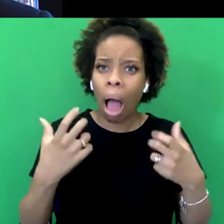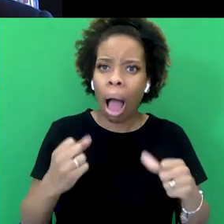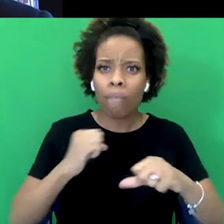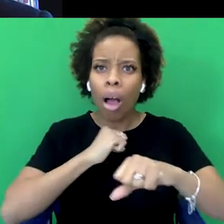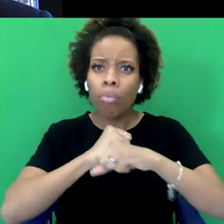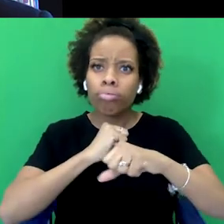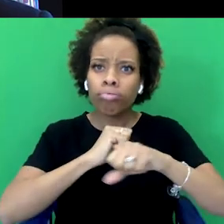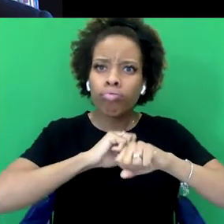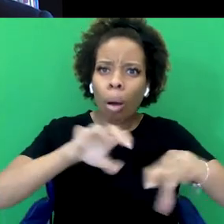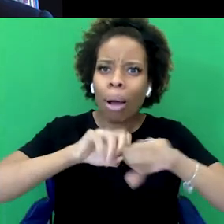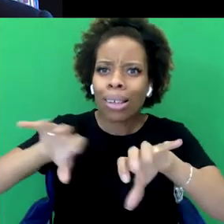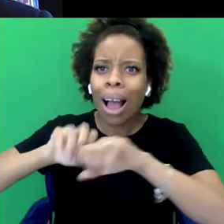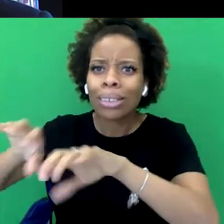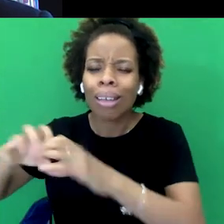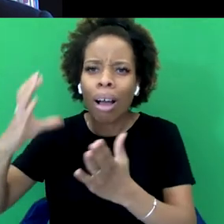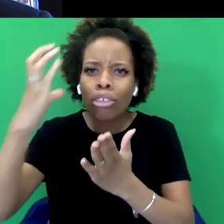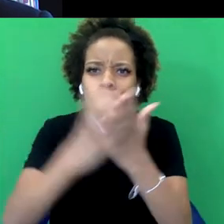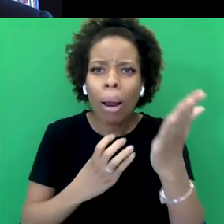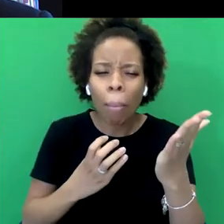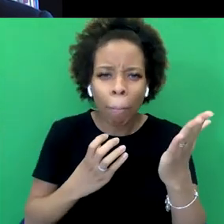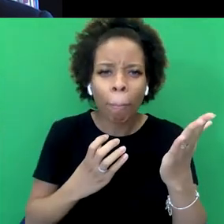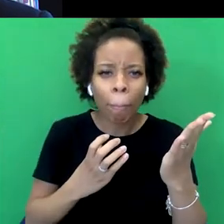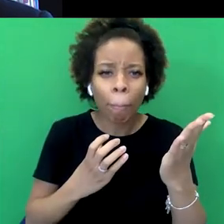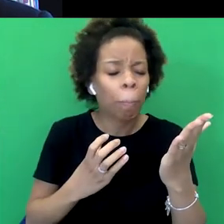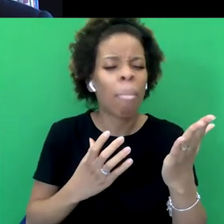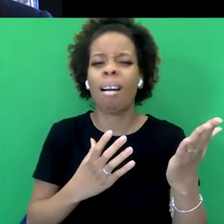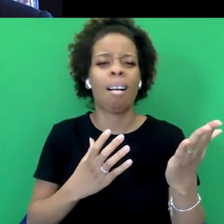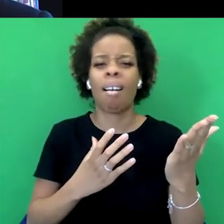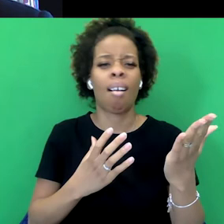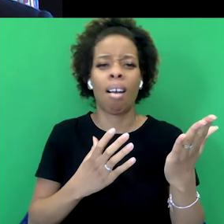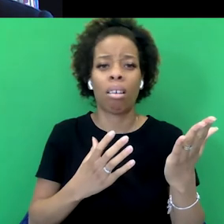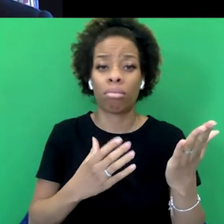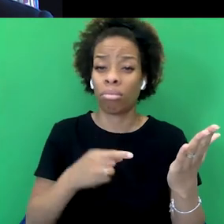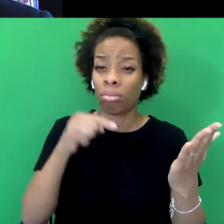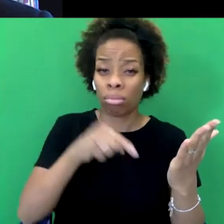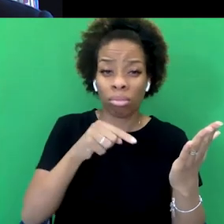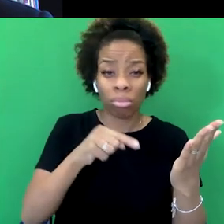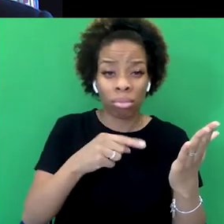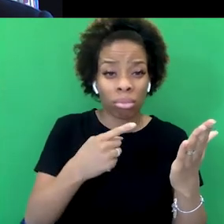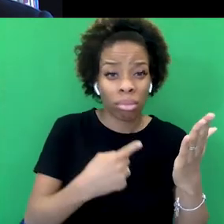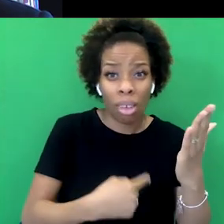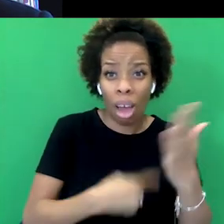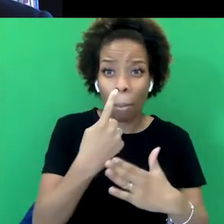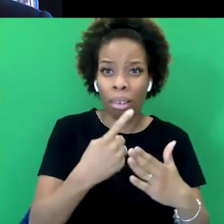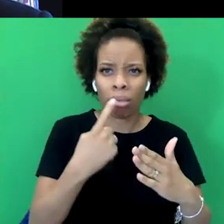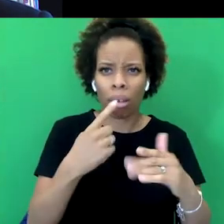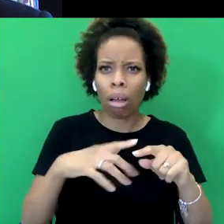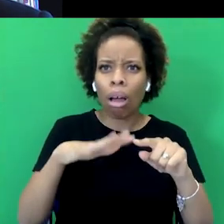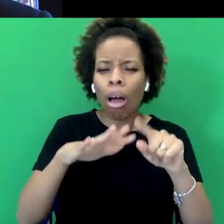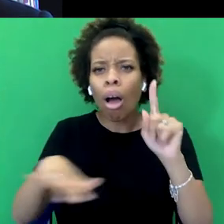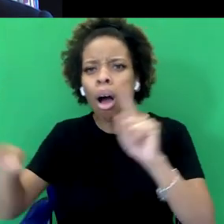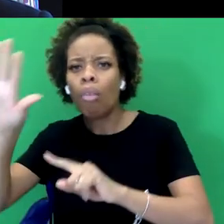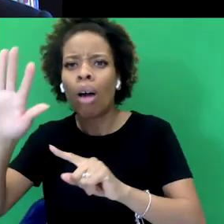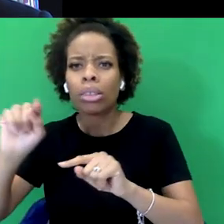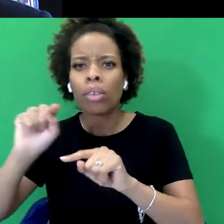to curriculums or history. Like, these are things we think about that happen in the South, like, in the rest of the world, so in